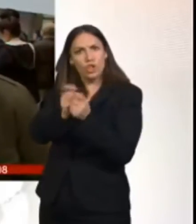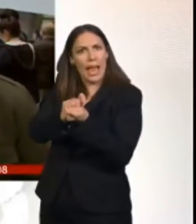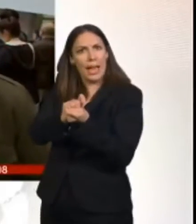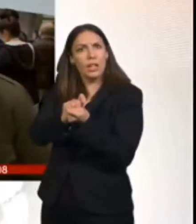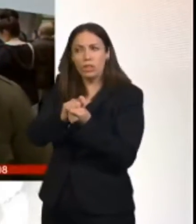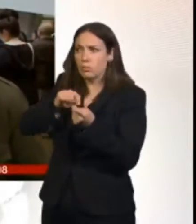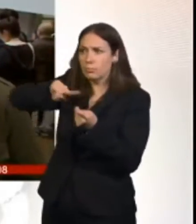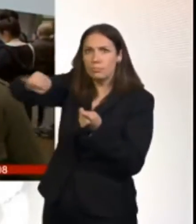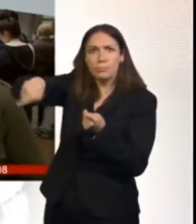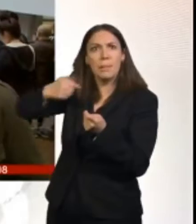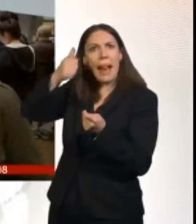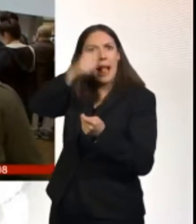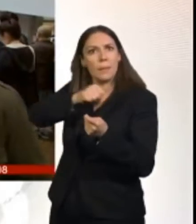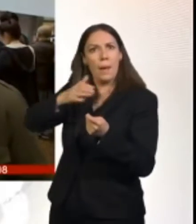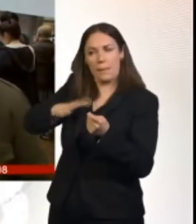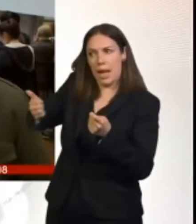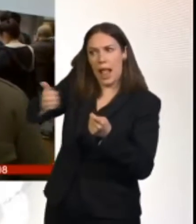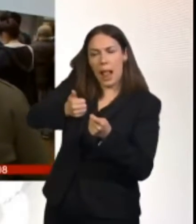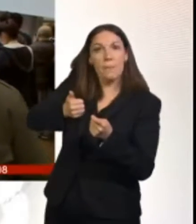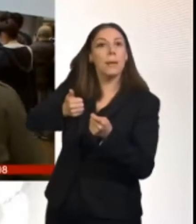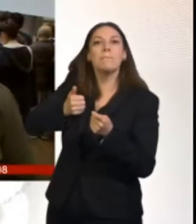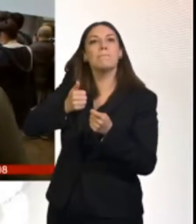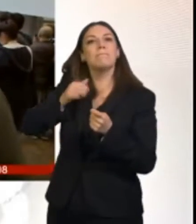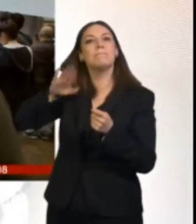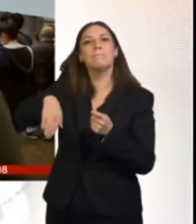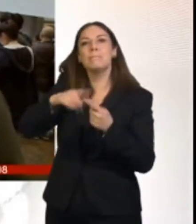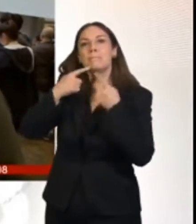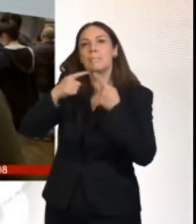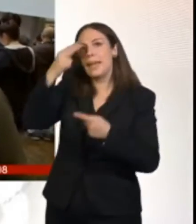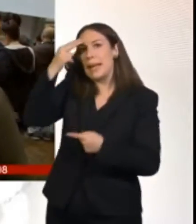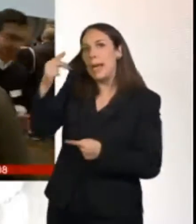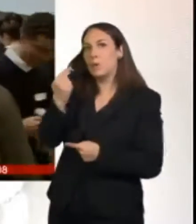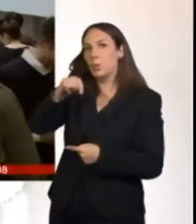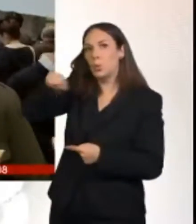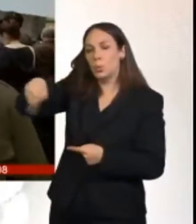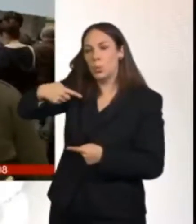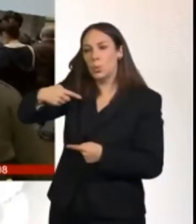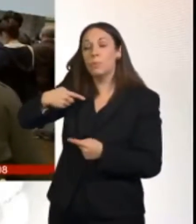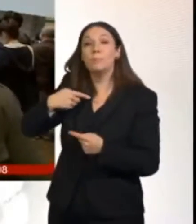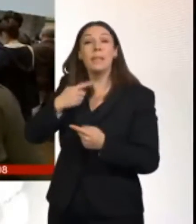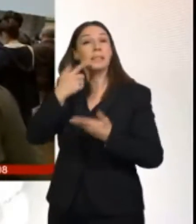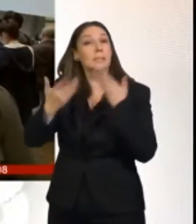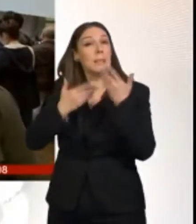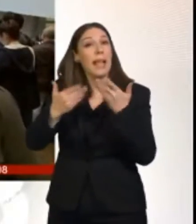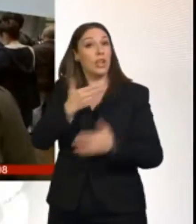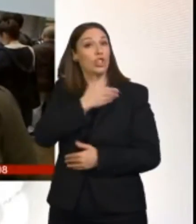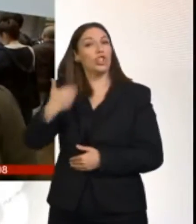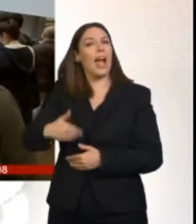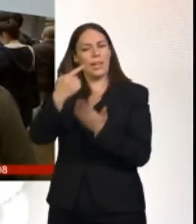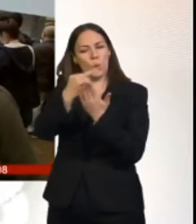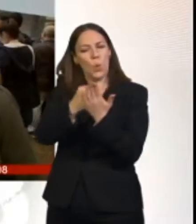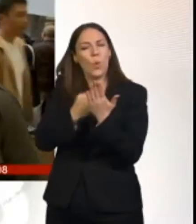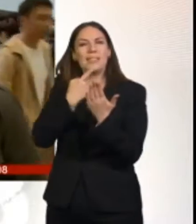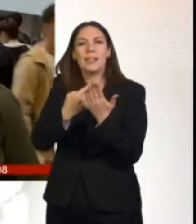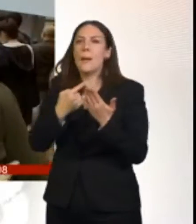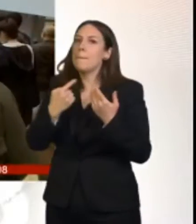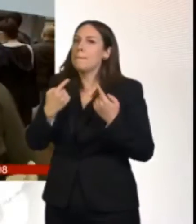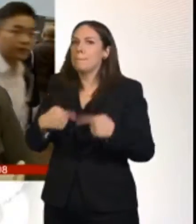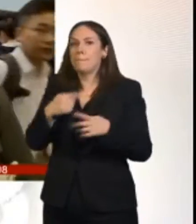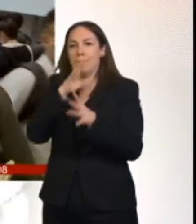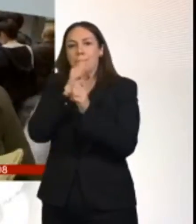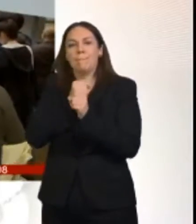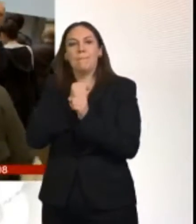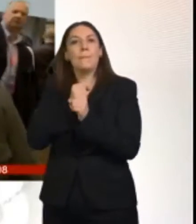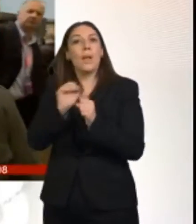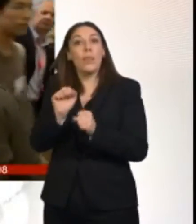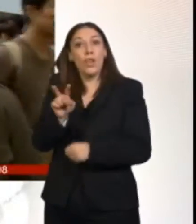names. He said, as well, that Chinese law prevented him from giving the names of the parents of these two twins, Lulu and Nana. He